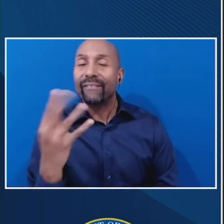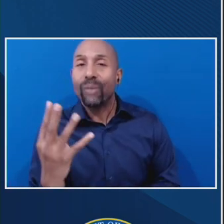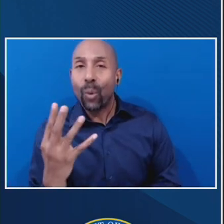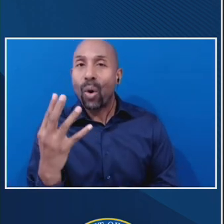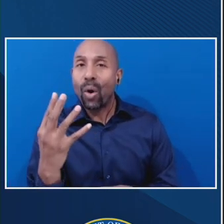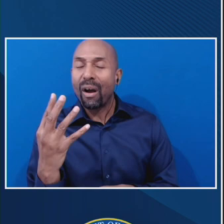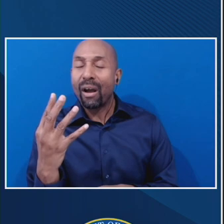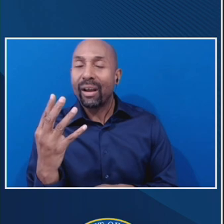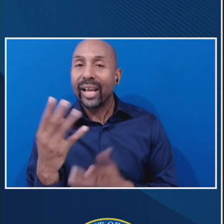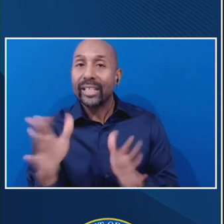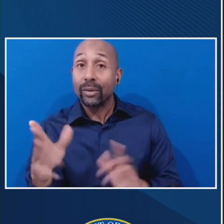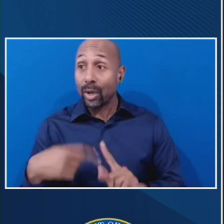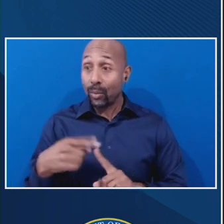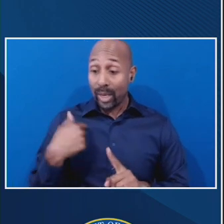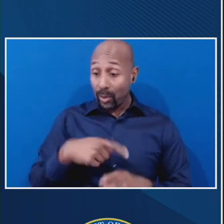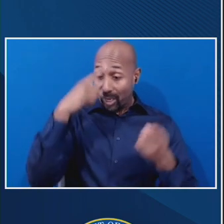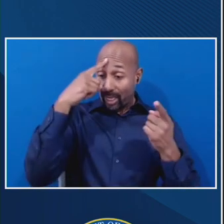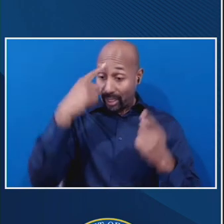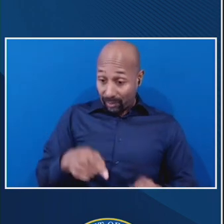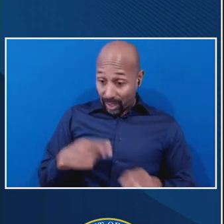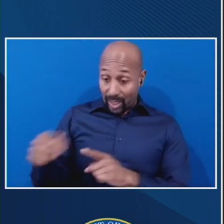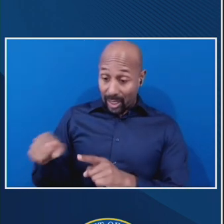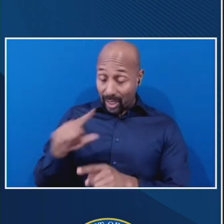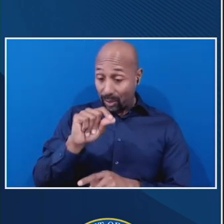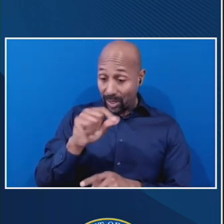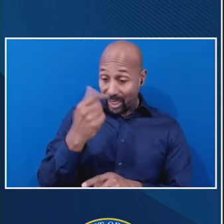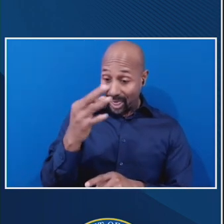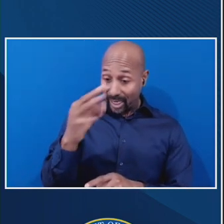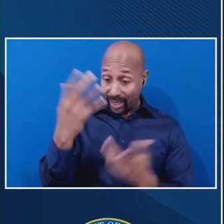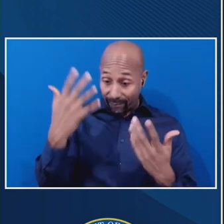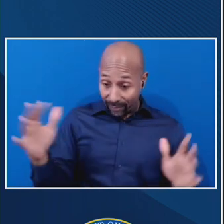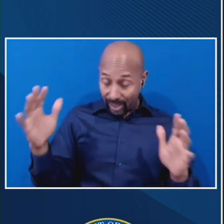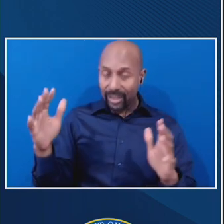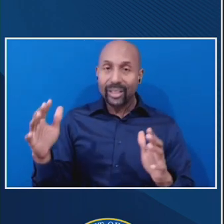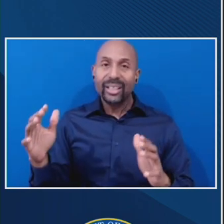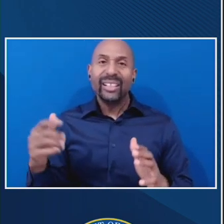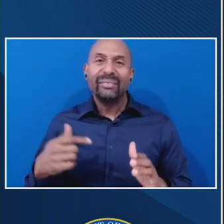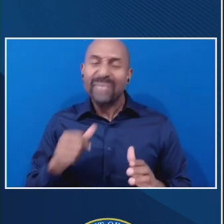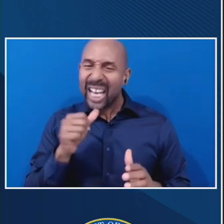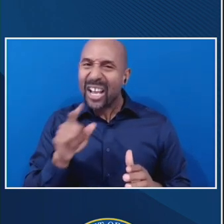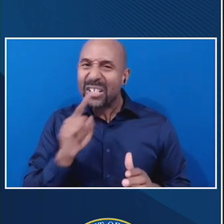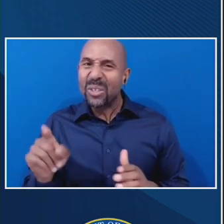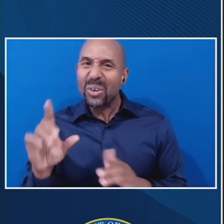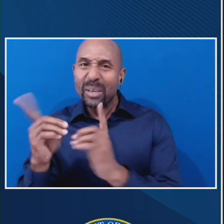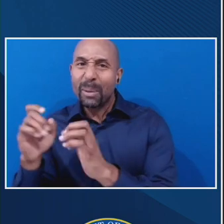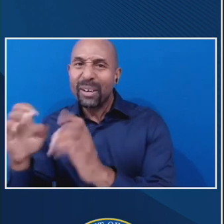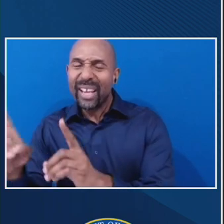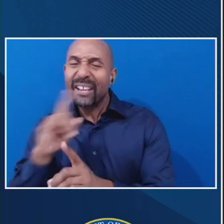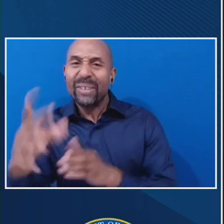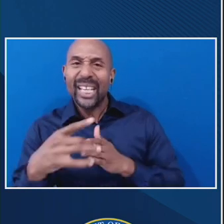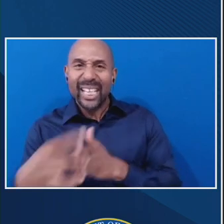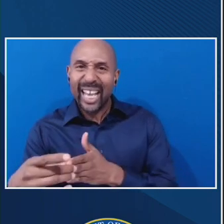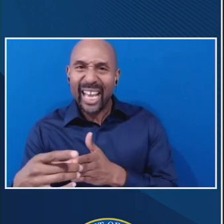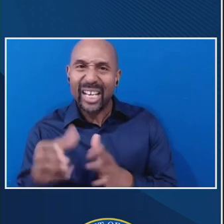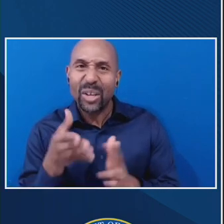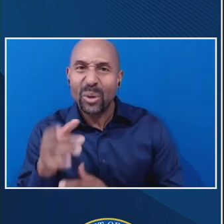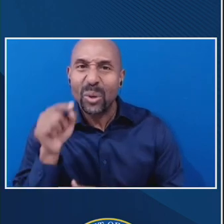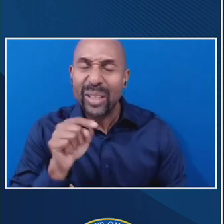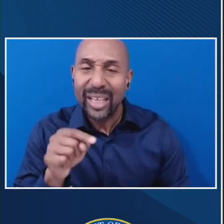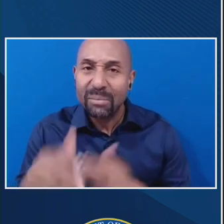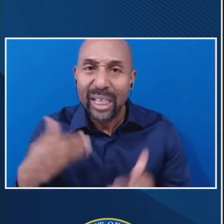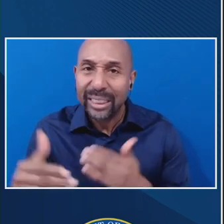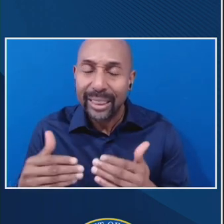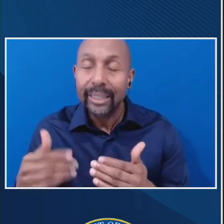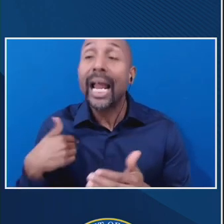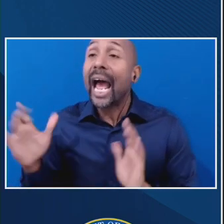reached consensus in 2019, um, to alleviate some of those concerns broadly and would just more, um, urge the department to